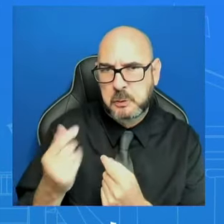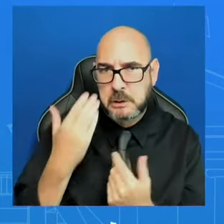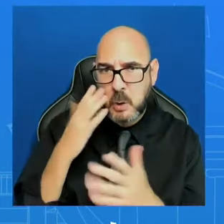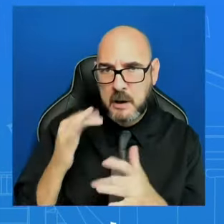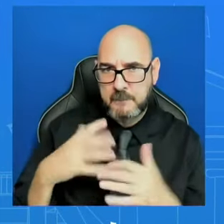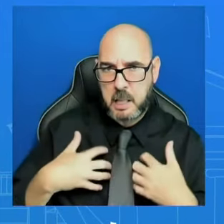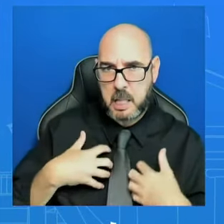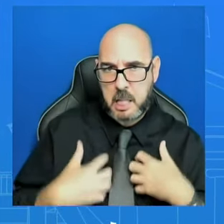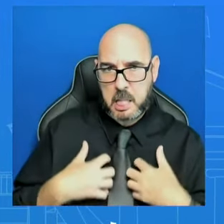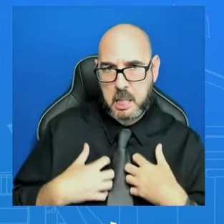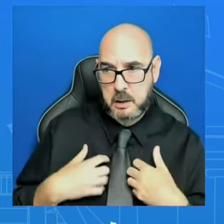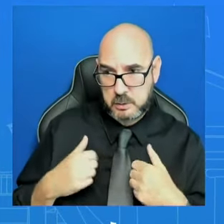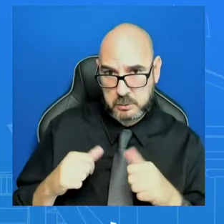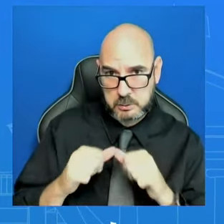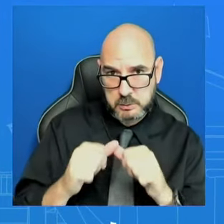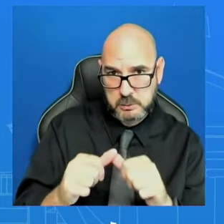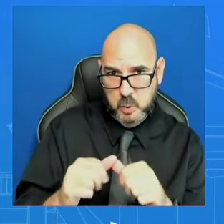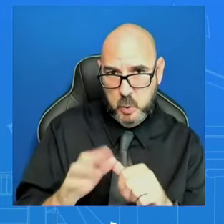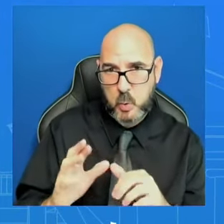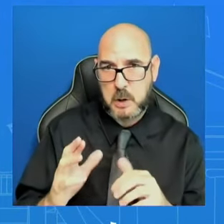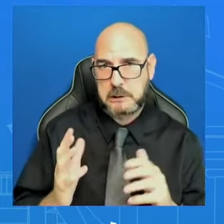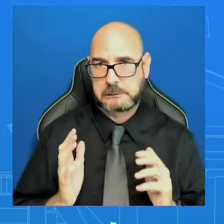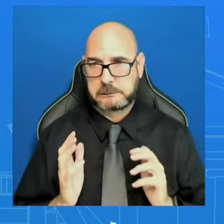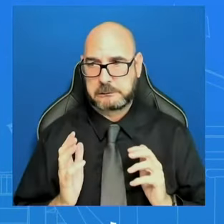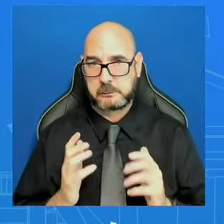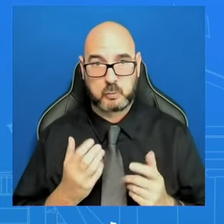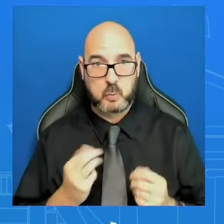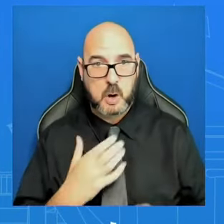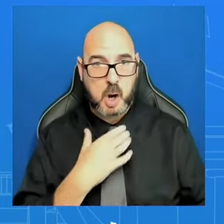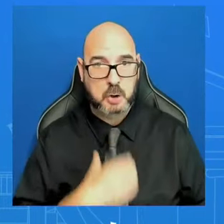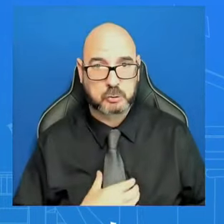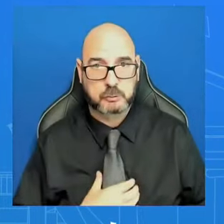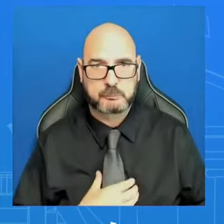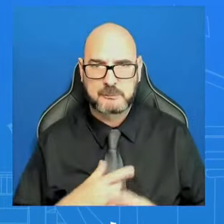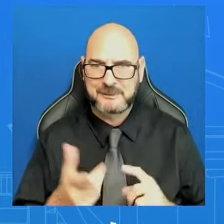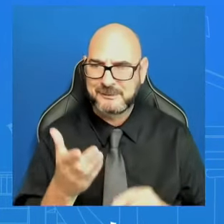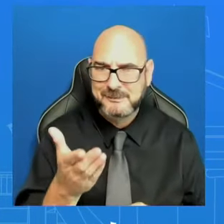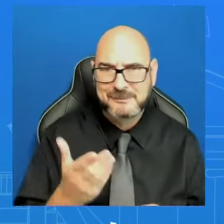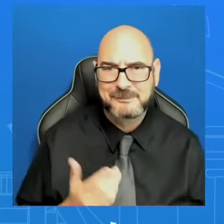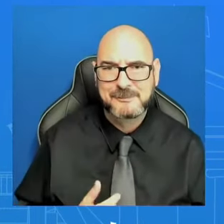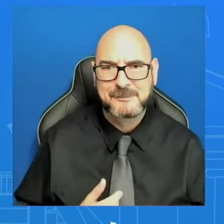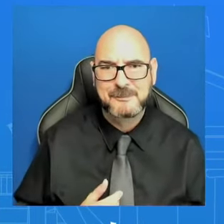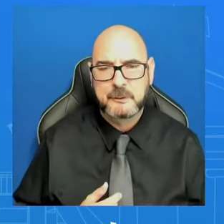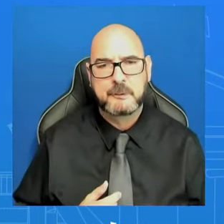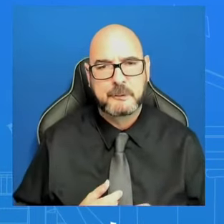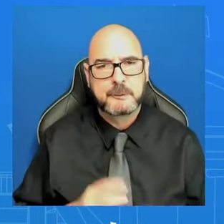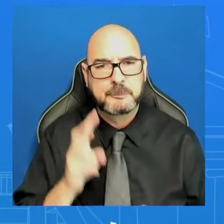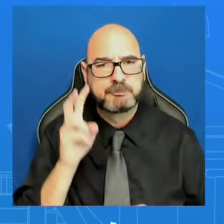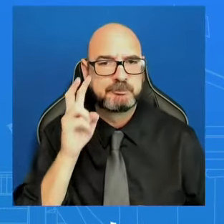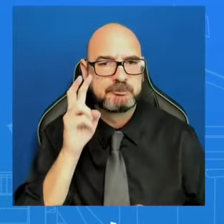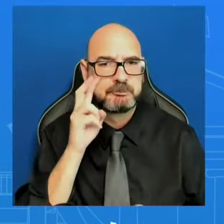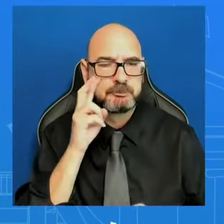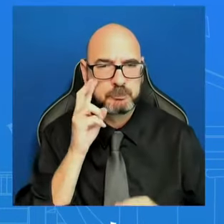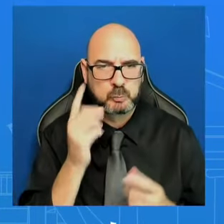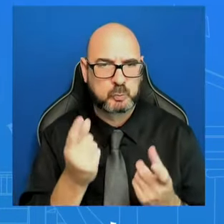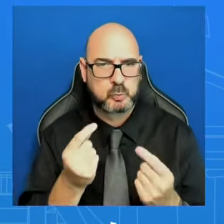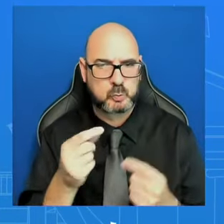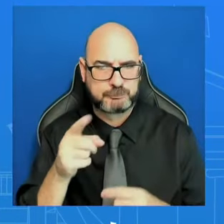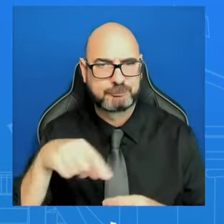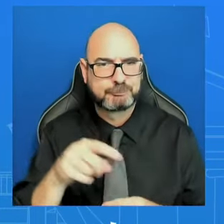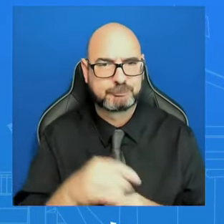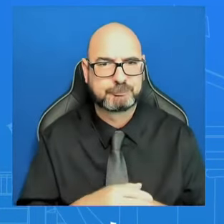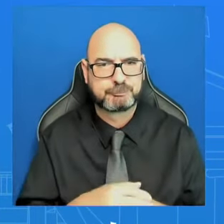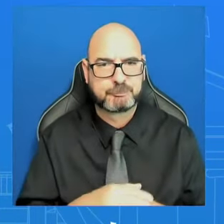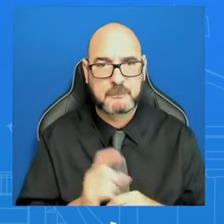So there has to be tangible steps. Let's see what they announce. Let's see what they direct. Let's see what they do. But I'm not going to get ahead of that.